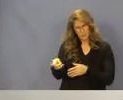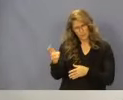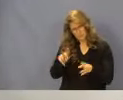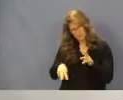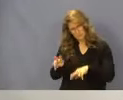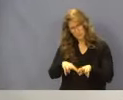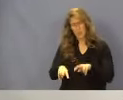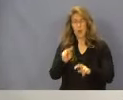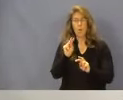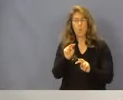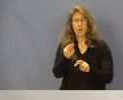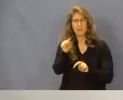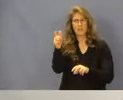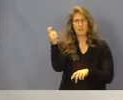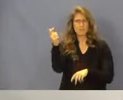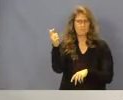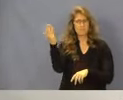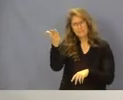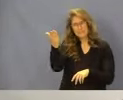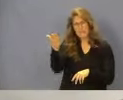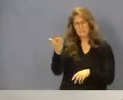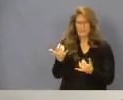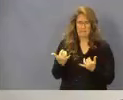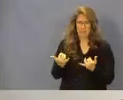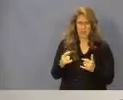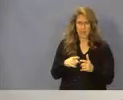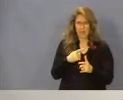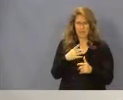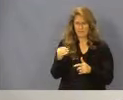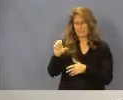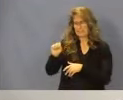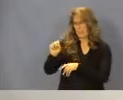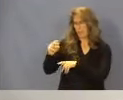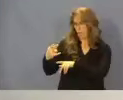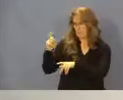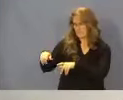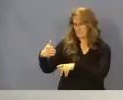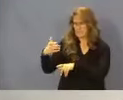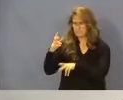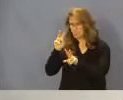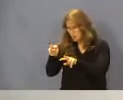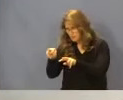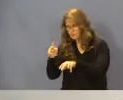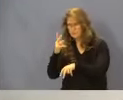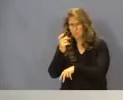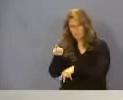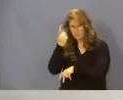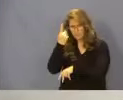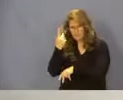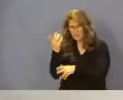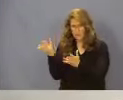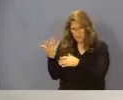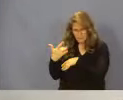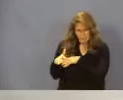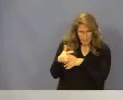rewatch your presentation just now, whatever our stakeholders need to do to kind of understand what's